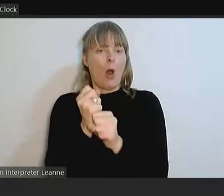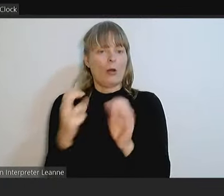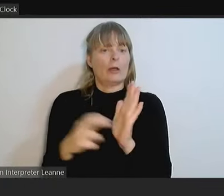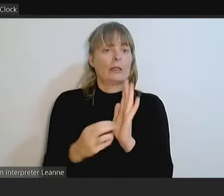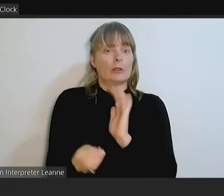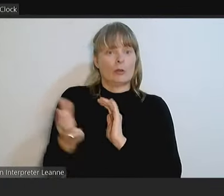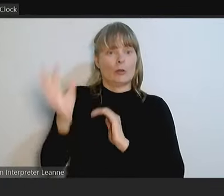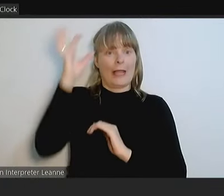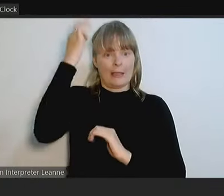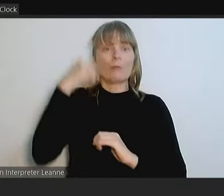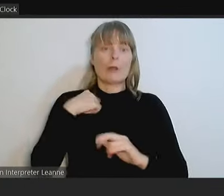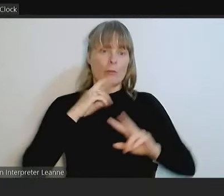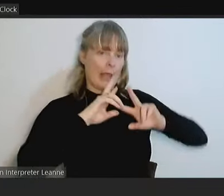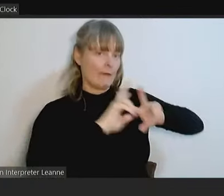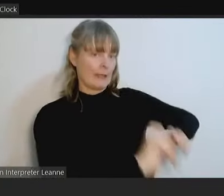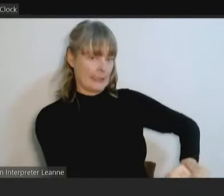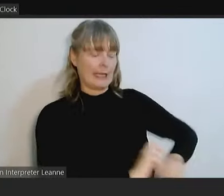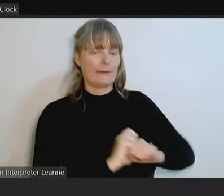Thank you, Vanessa.